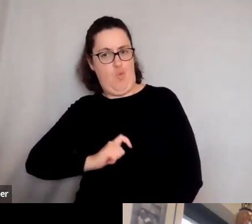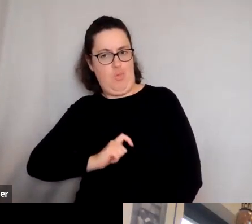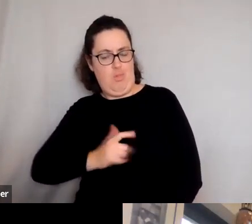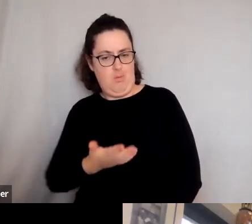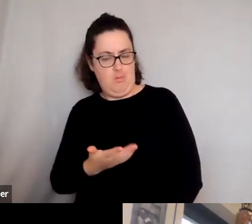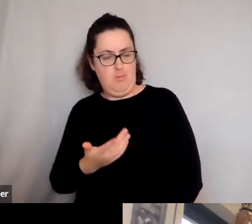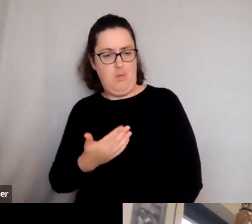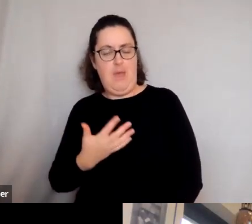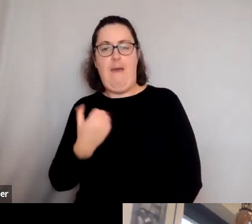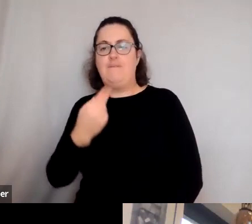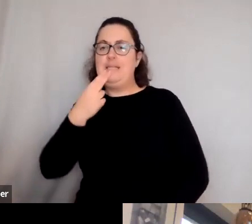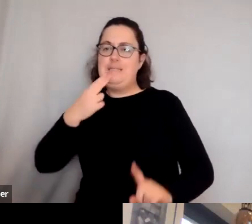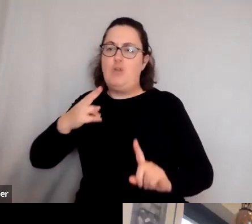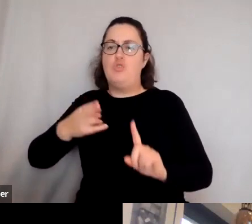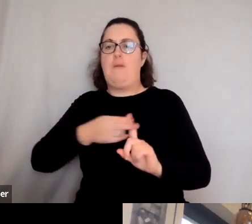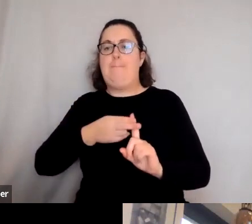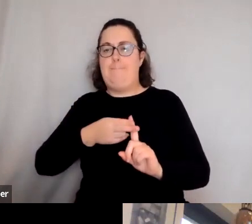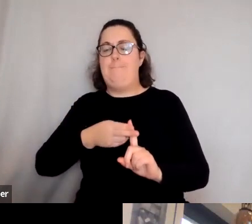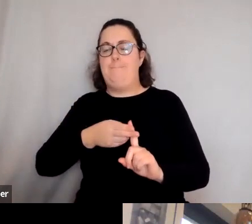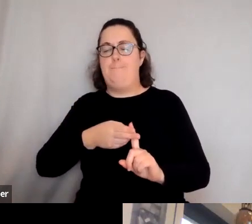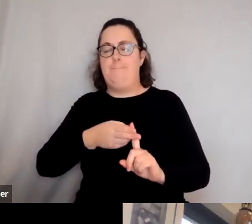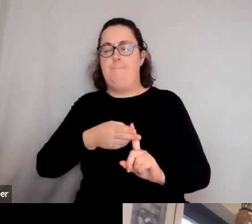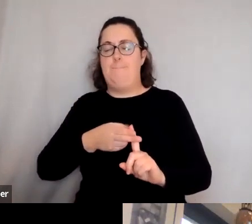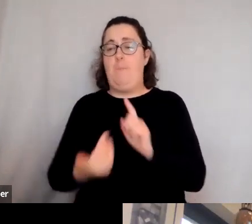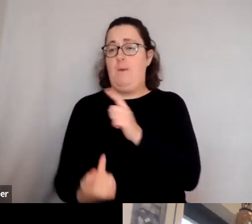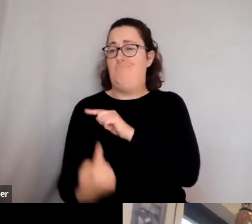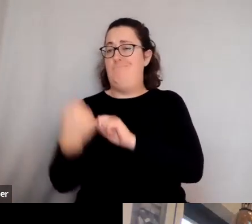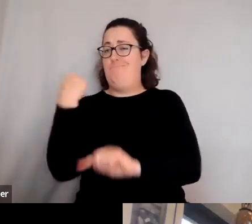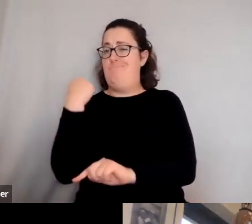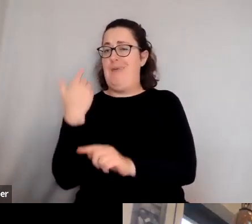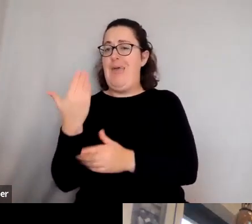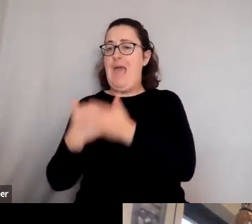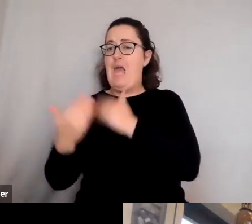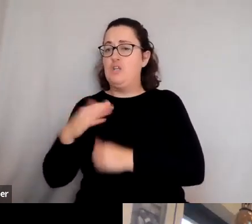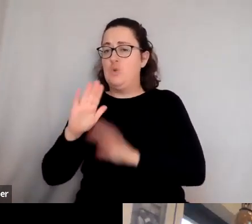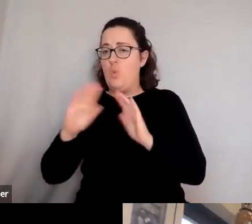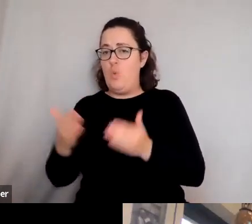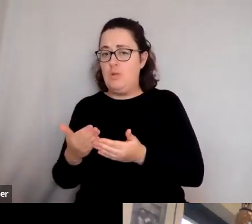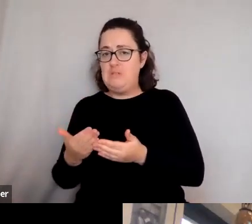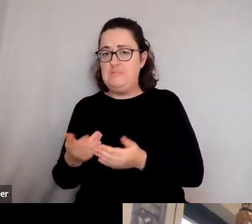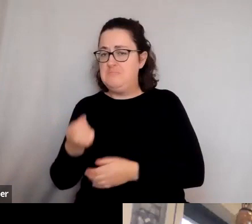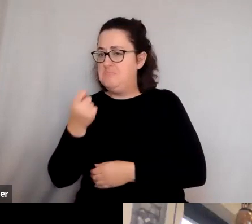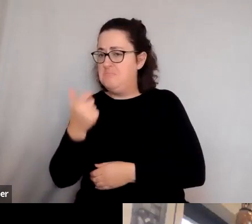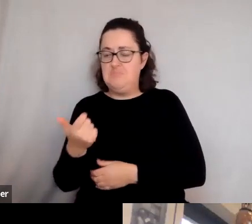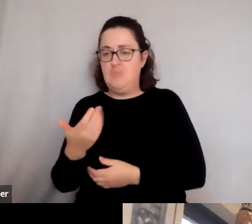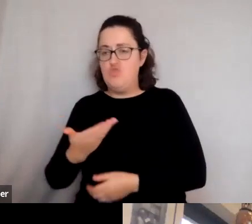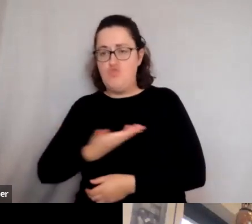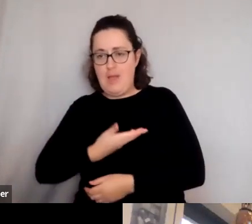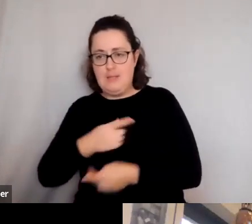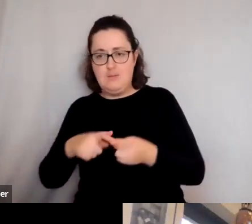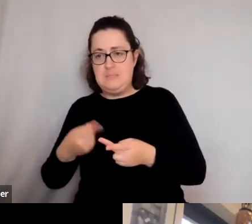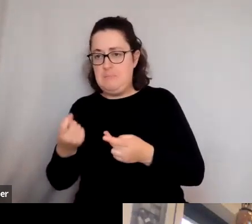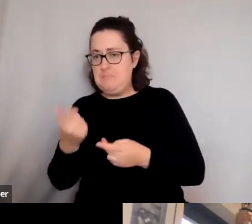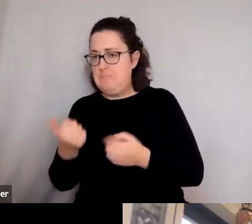most people's minds that in, in the, the ancient world, very few rights, very little power on society. Is that actually